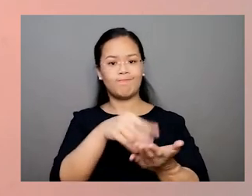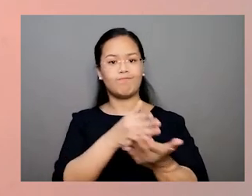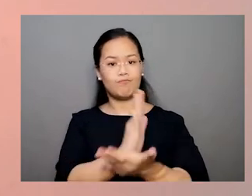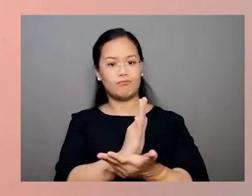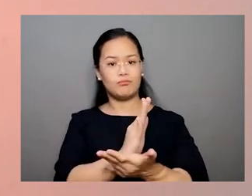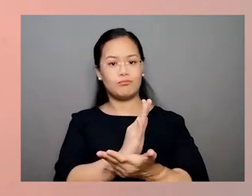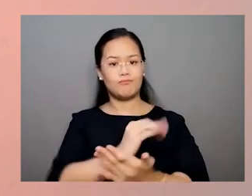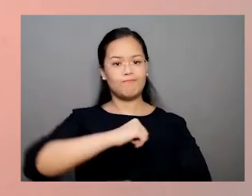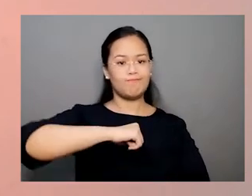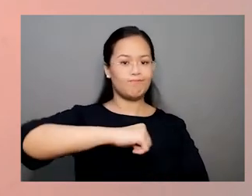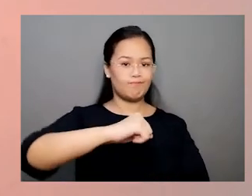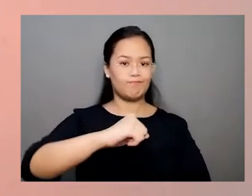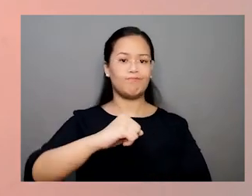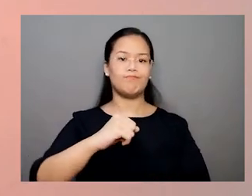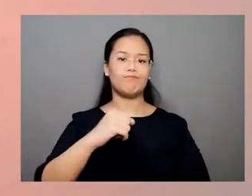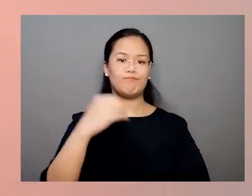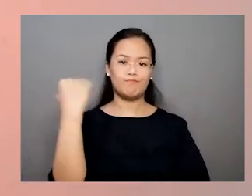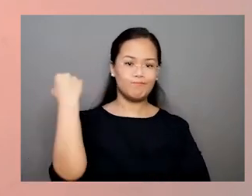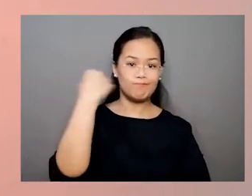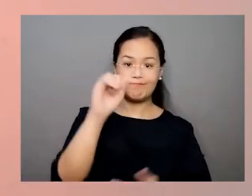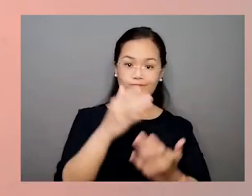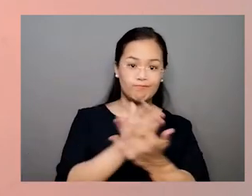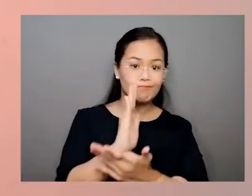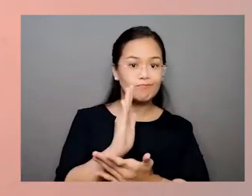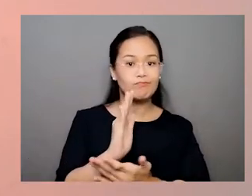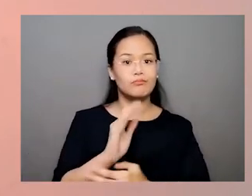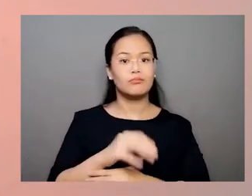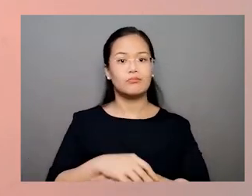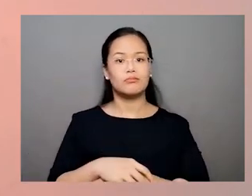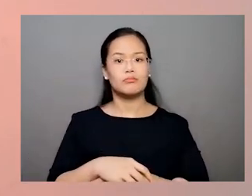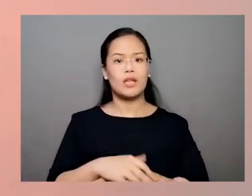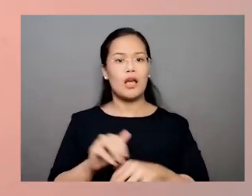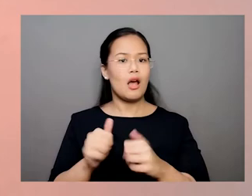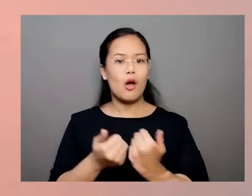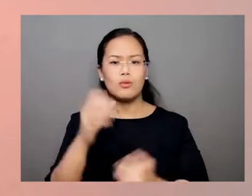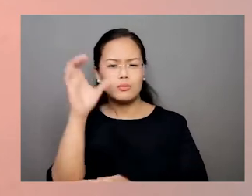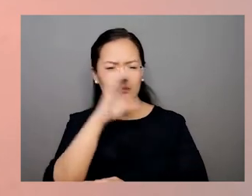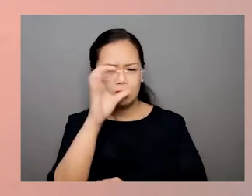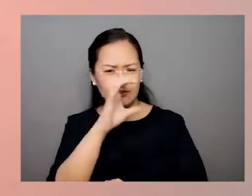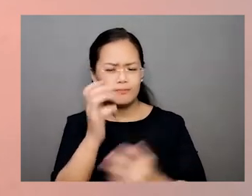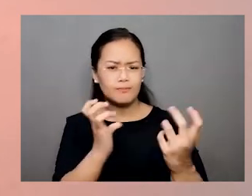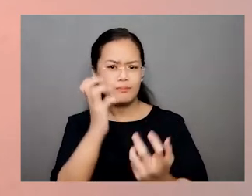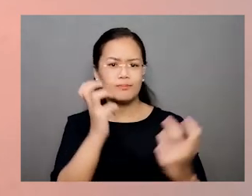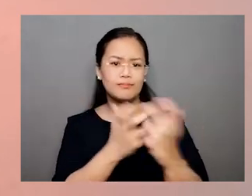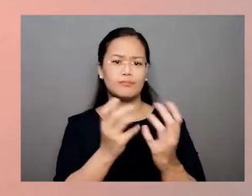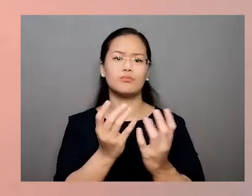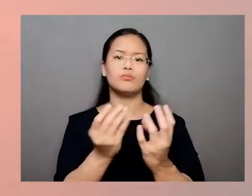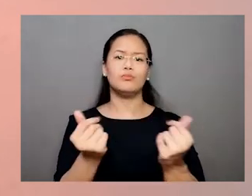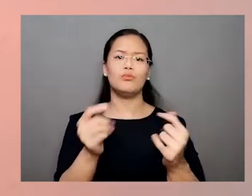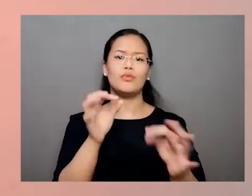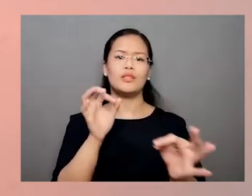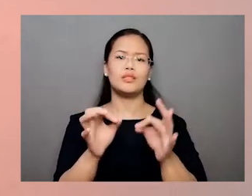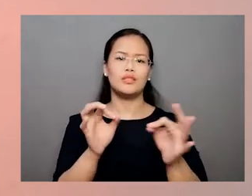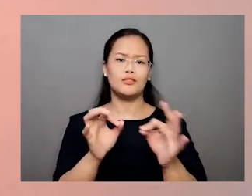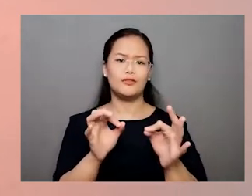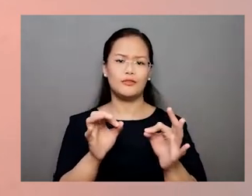asserting their rights, by resisting violations, by seeking remedies if those rights are violated.